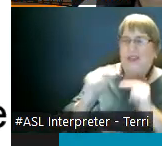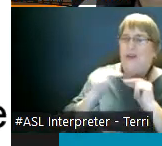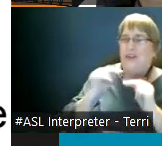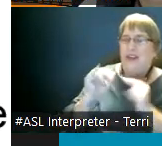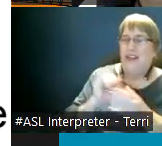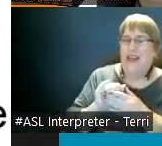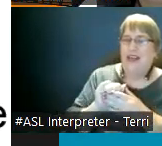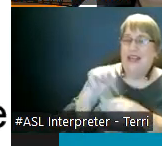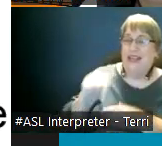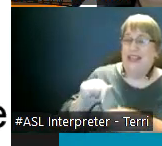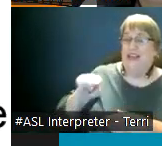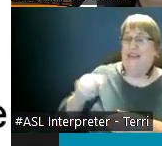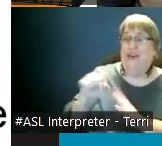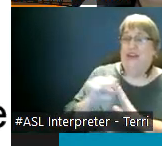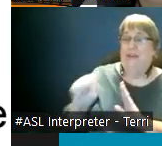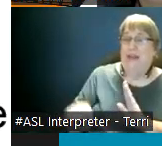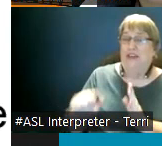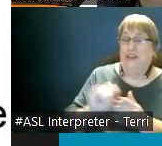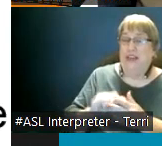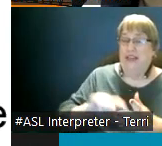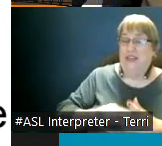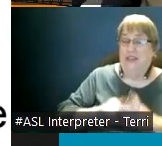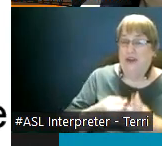is the summer first semester michelle that it's in effect